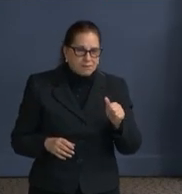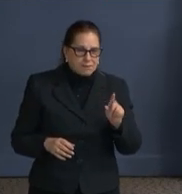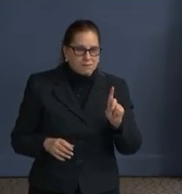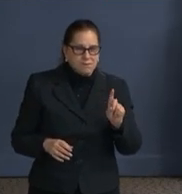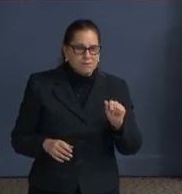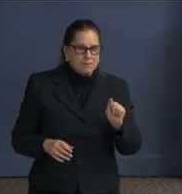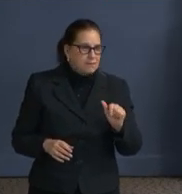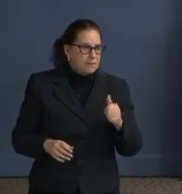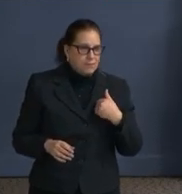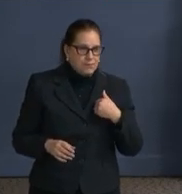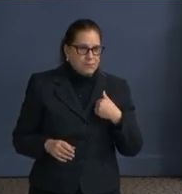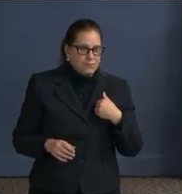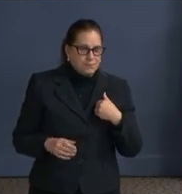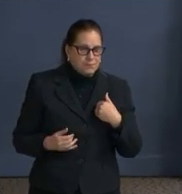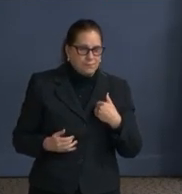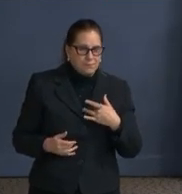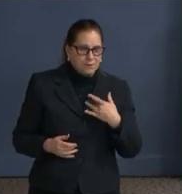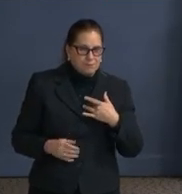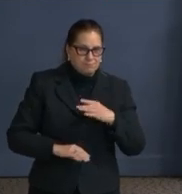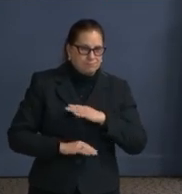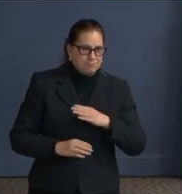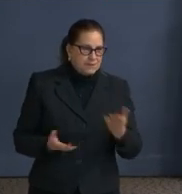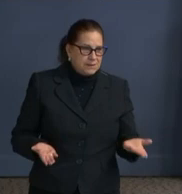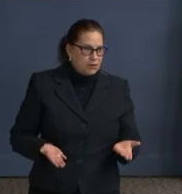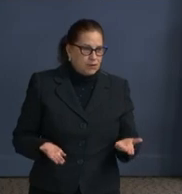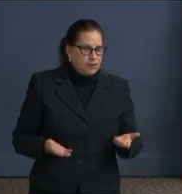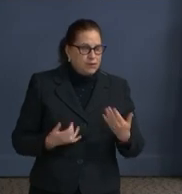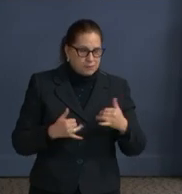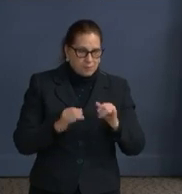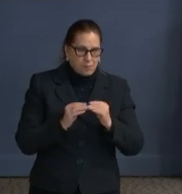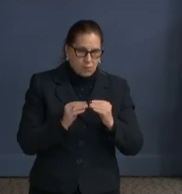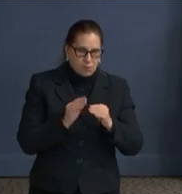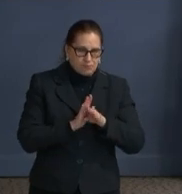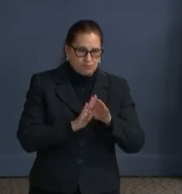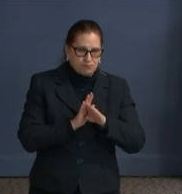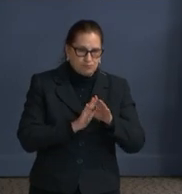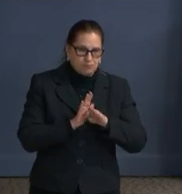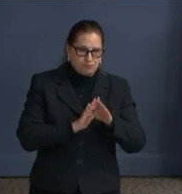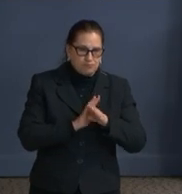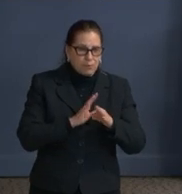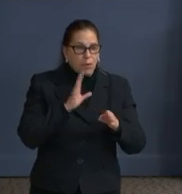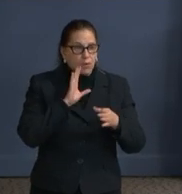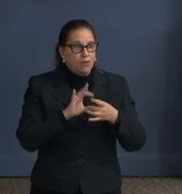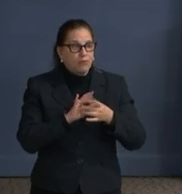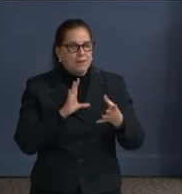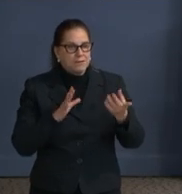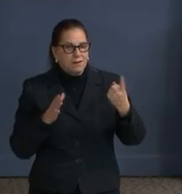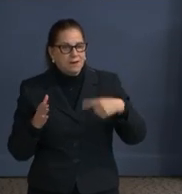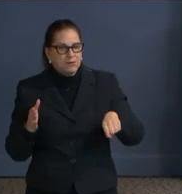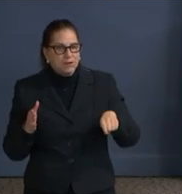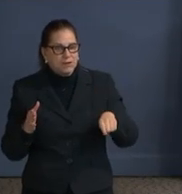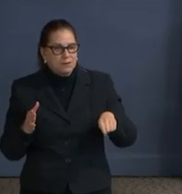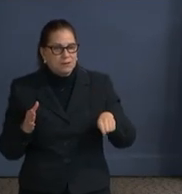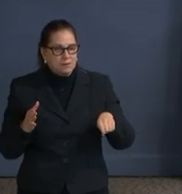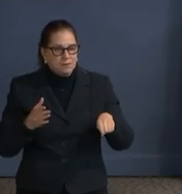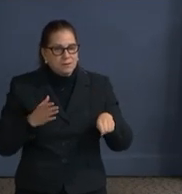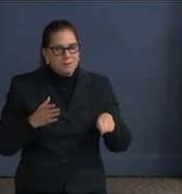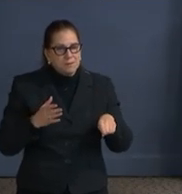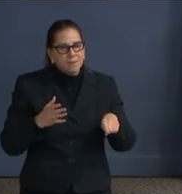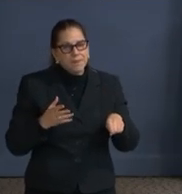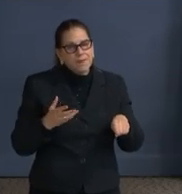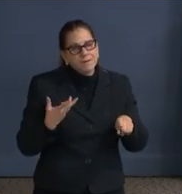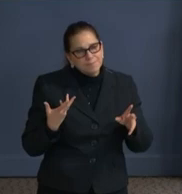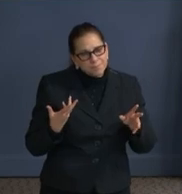have our reputation for here in the District of Columbia. So we'll release it beginning next week with a bunch of caveats and a commitment to